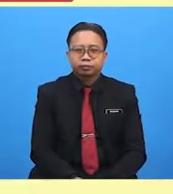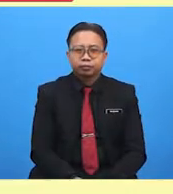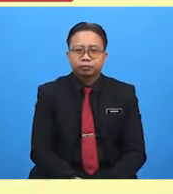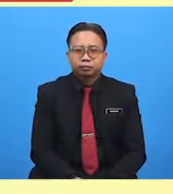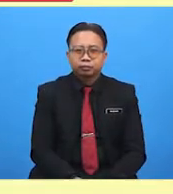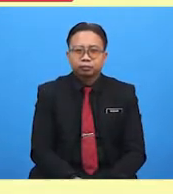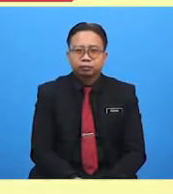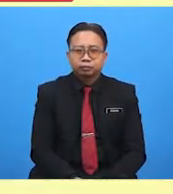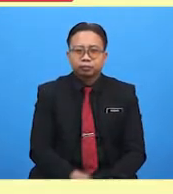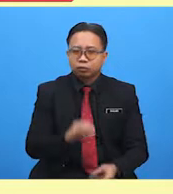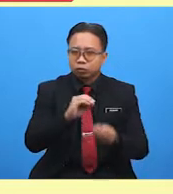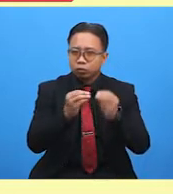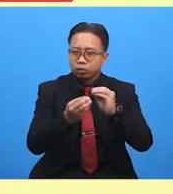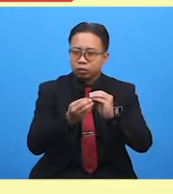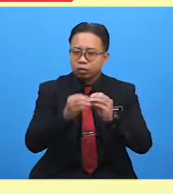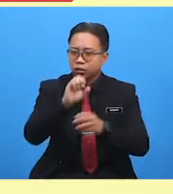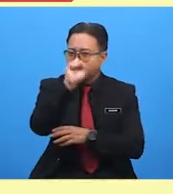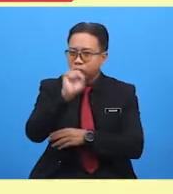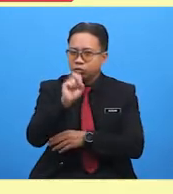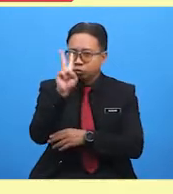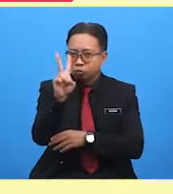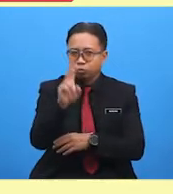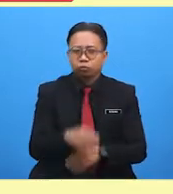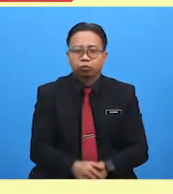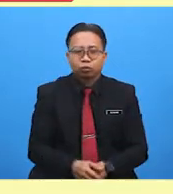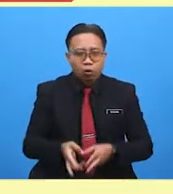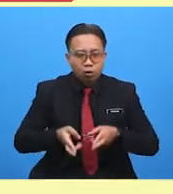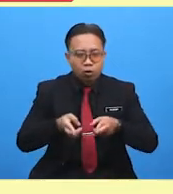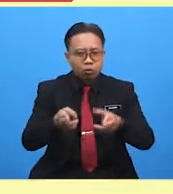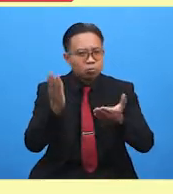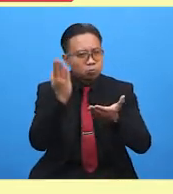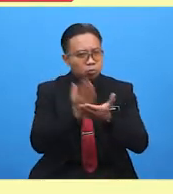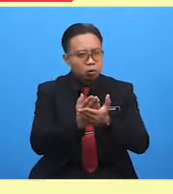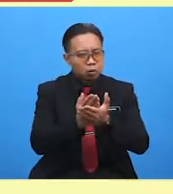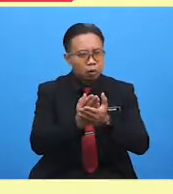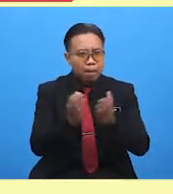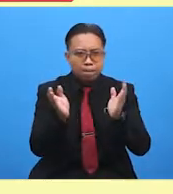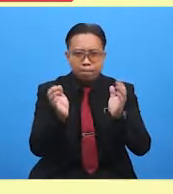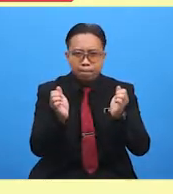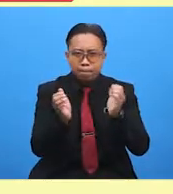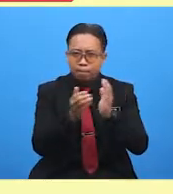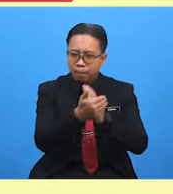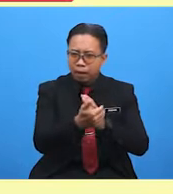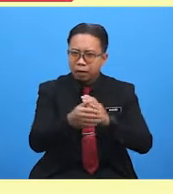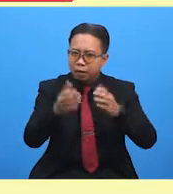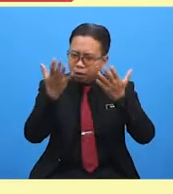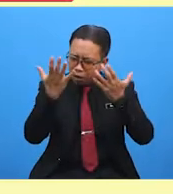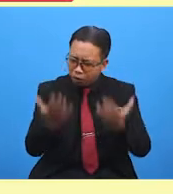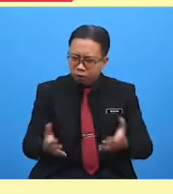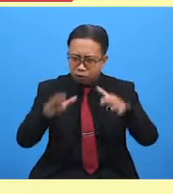Question 2. Roads are blocked by heavy snow so people can use trains to travel.